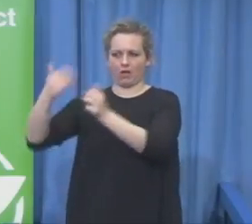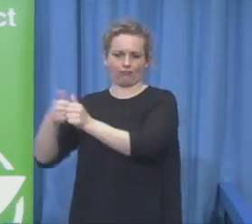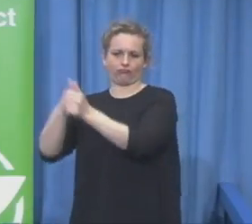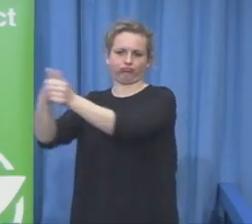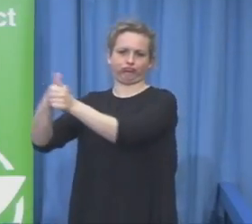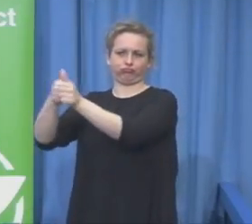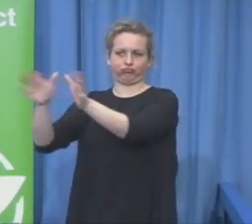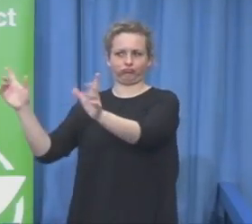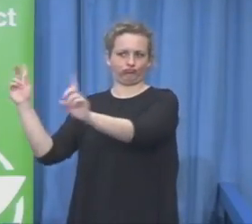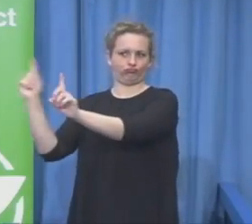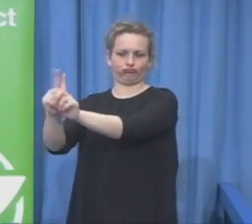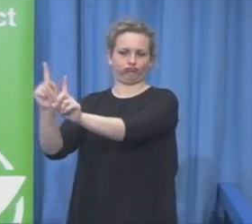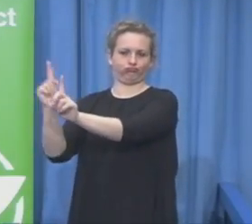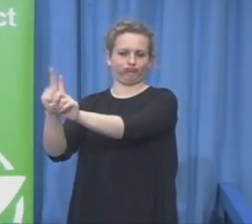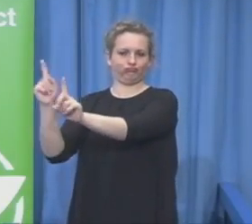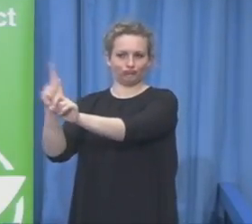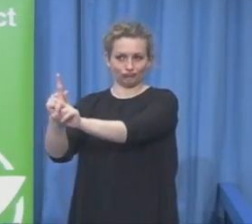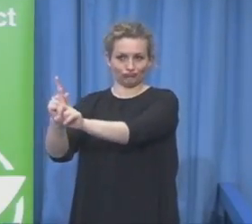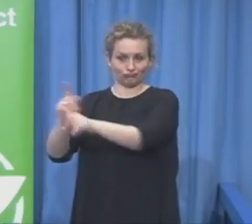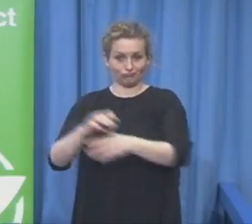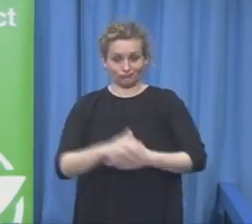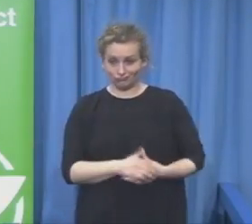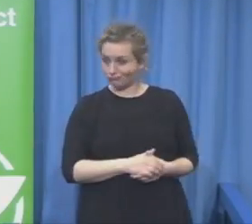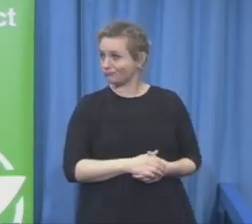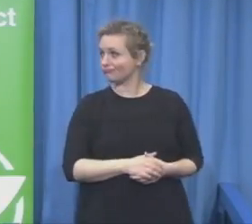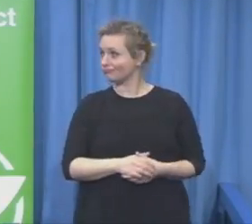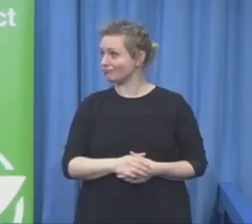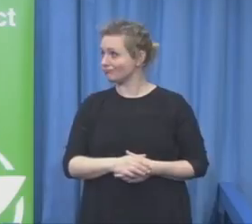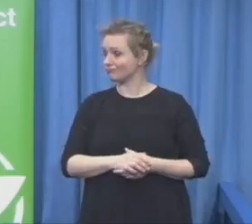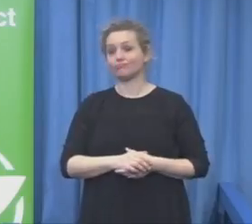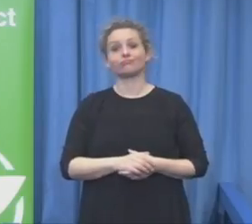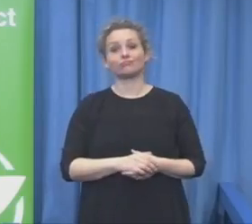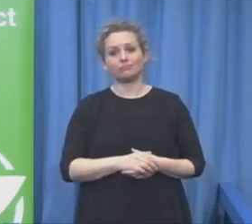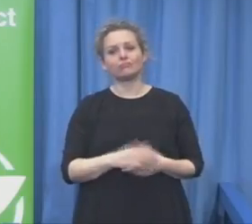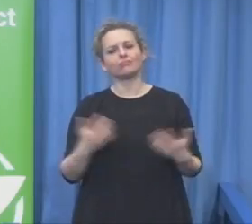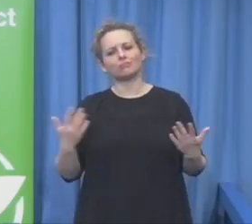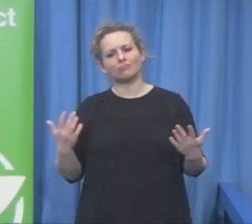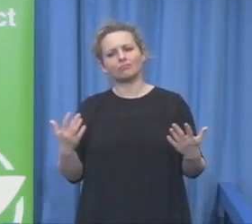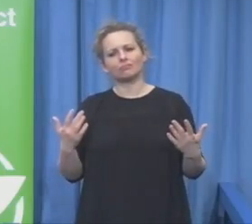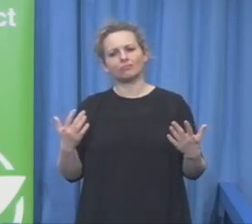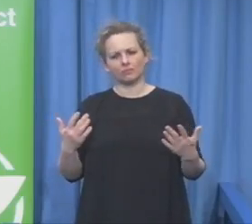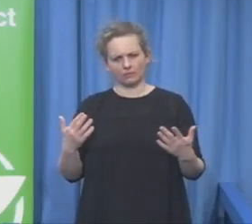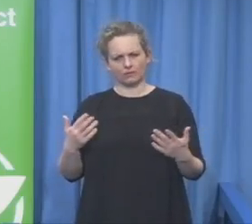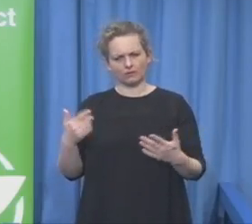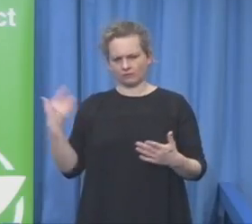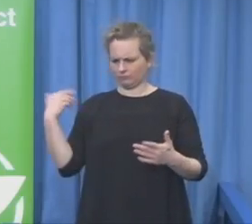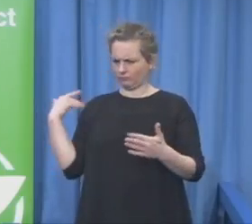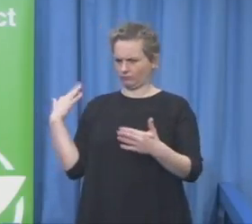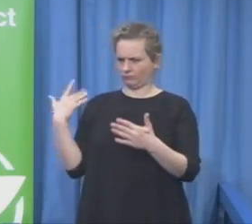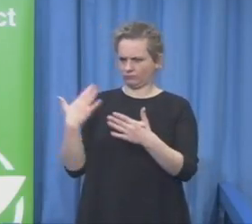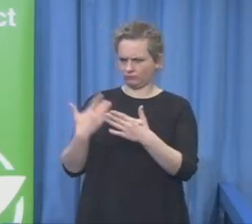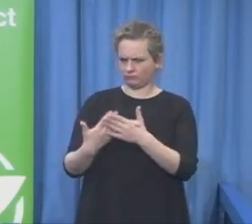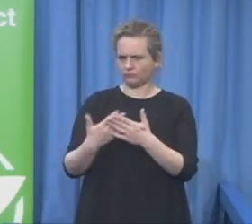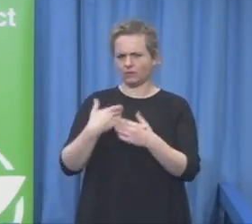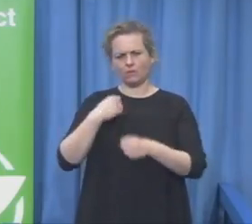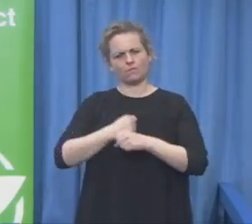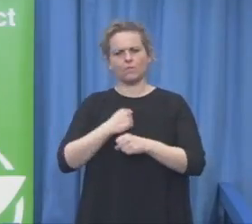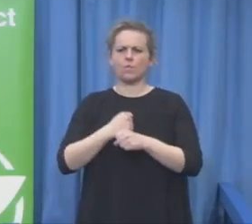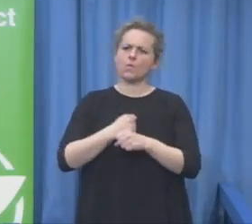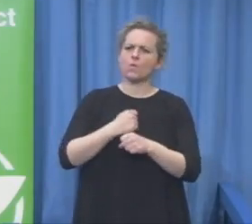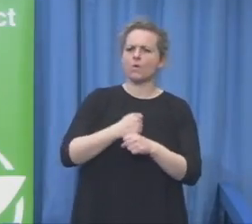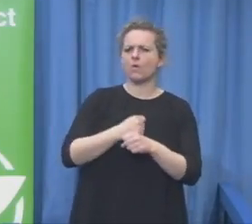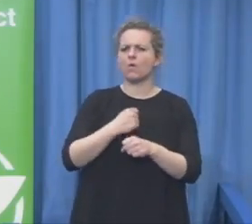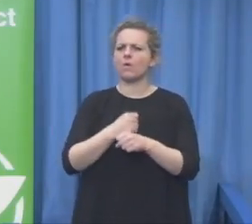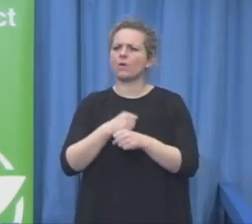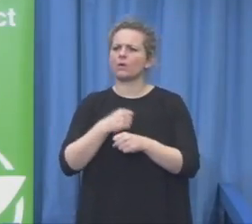birth. And I have been President of Inclusion Finland for five years. Actually, I'm running for the